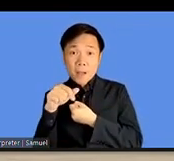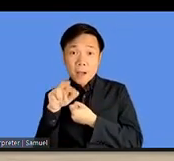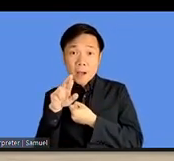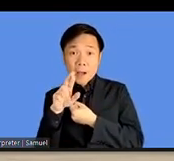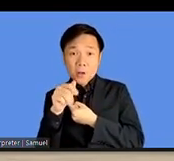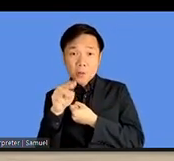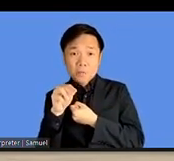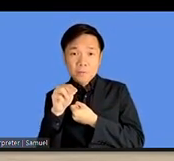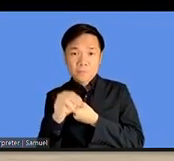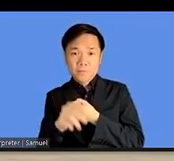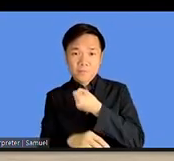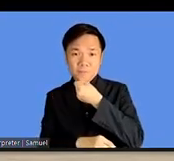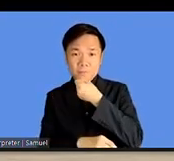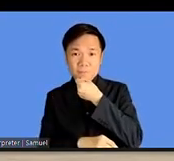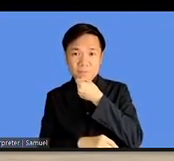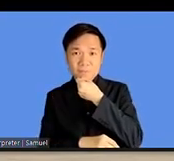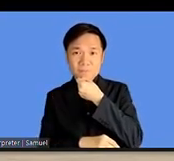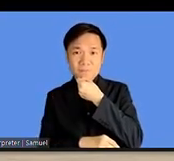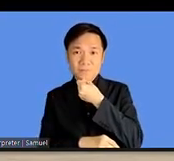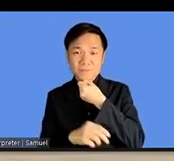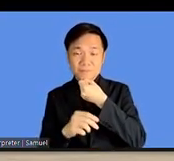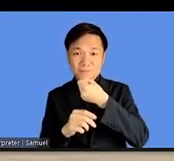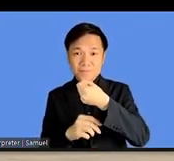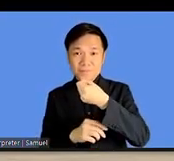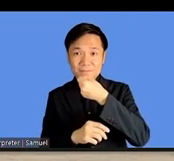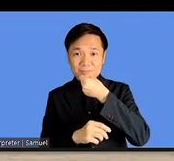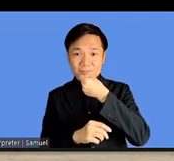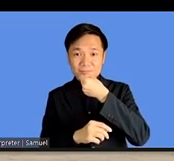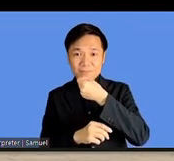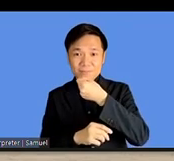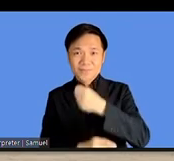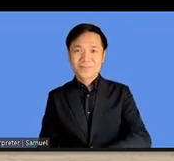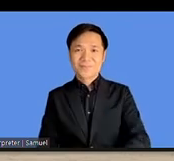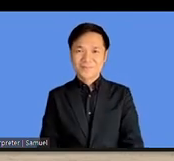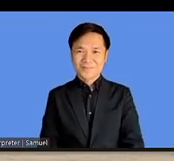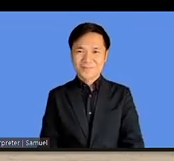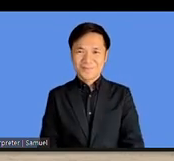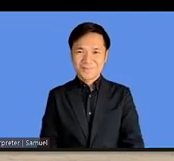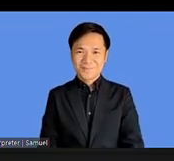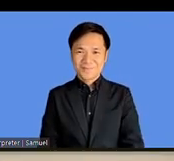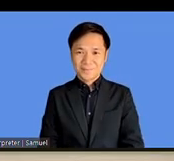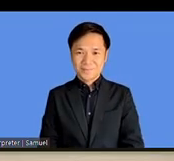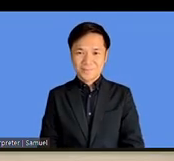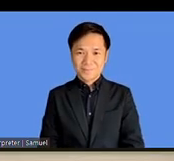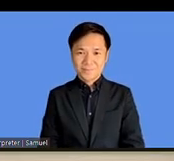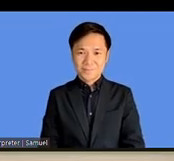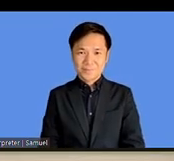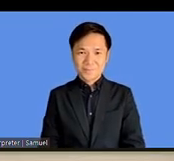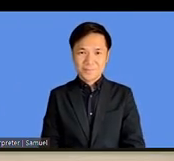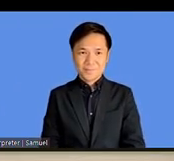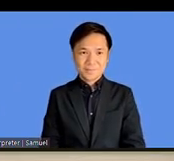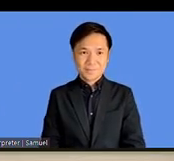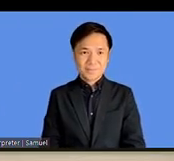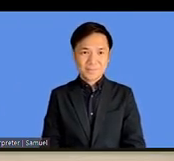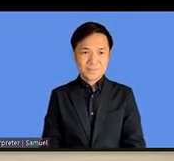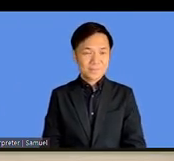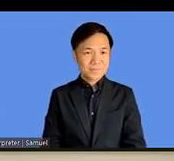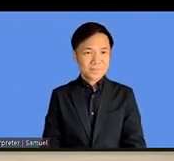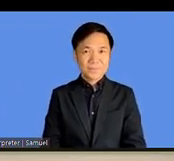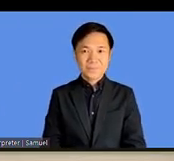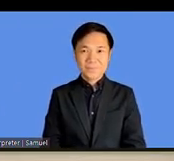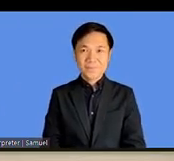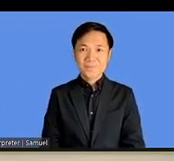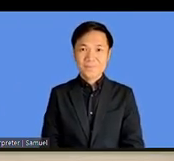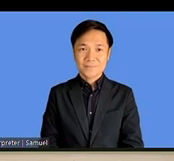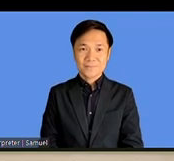He might be using sign language. Oh. Do a sign language interpreter? Yes, we have a, uh, he's,